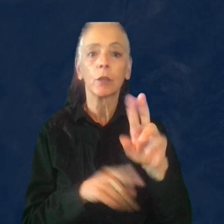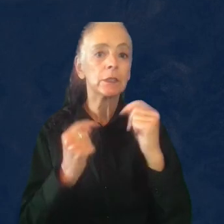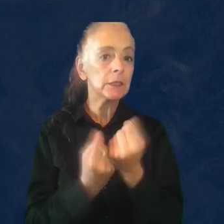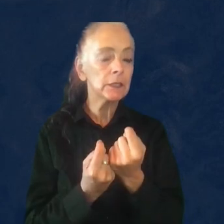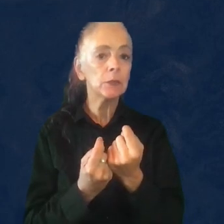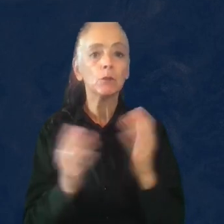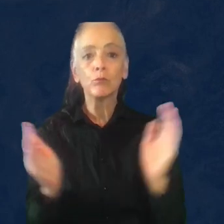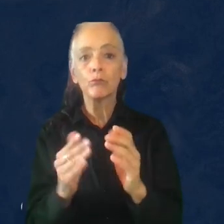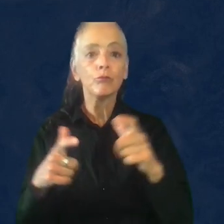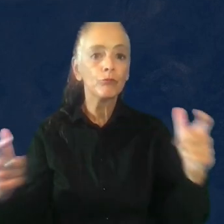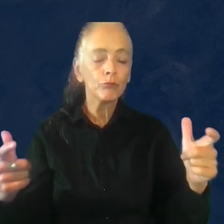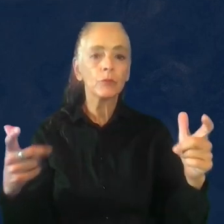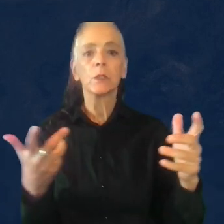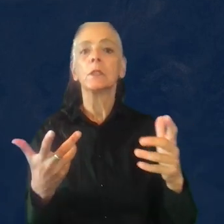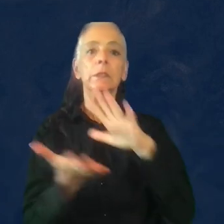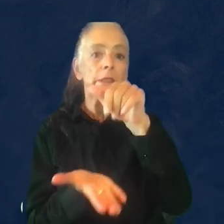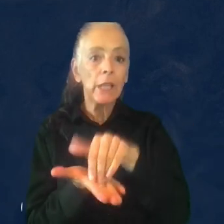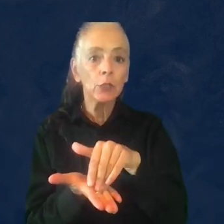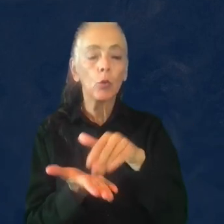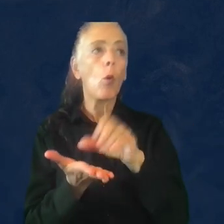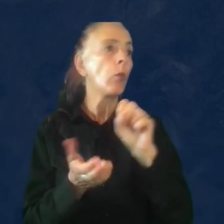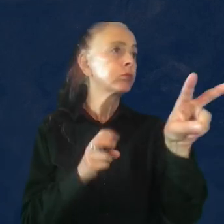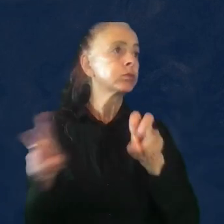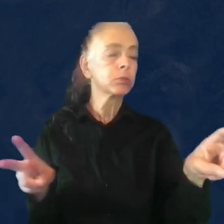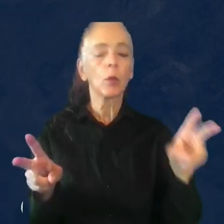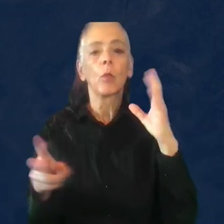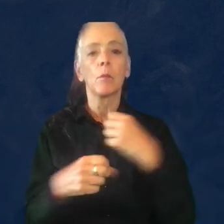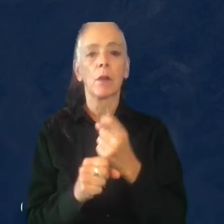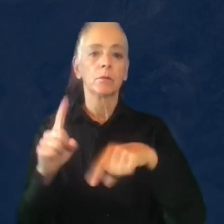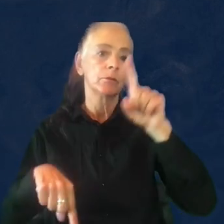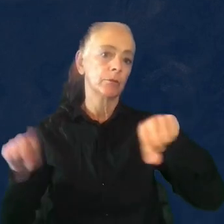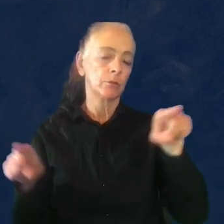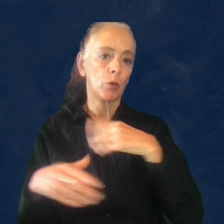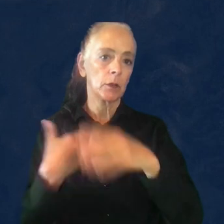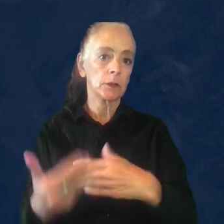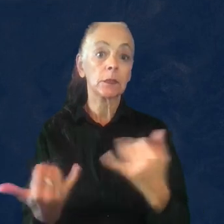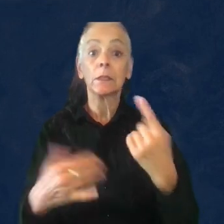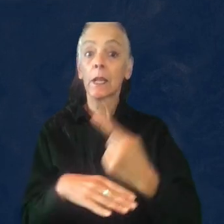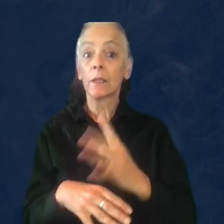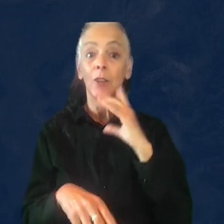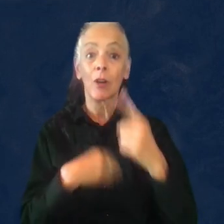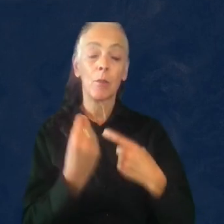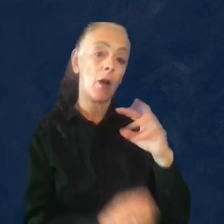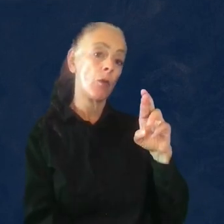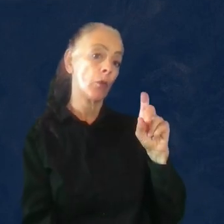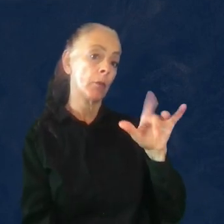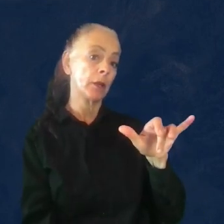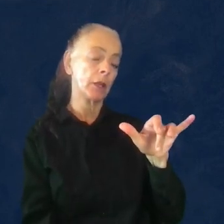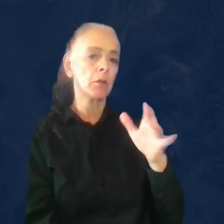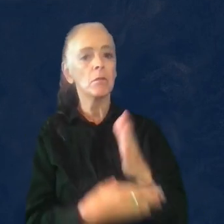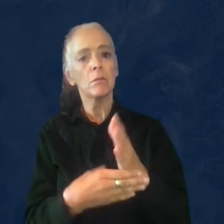centralized team. All of that will make for a different process. So here I'll take a look at the specific case of Remedy, a mid-site